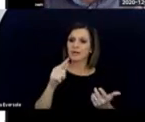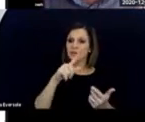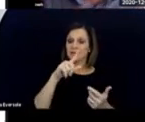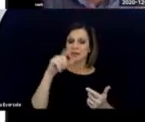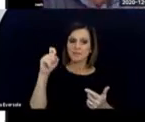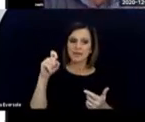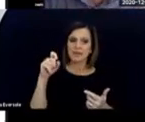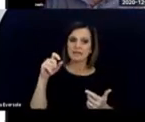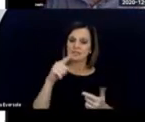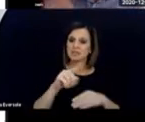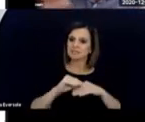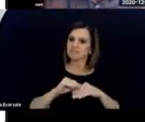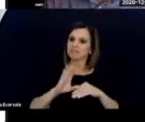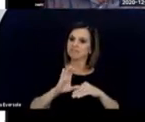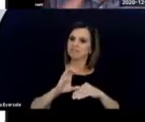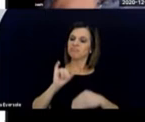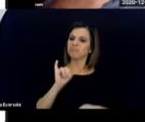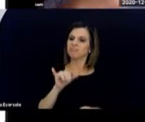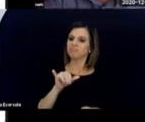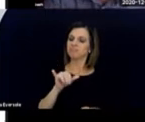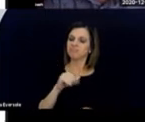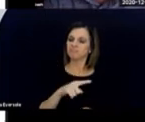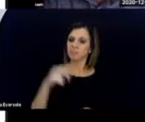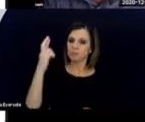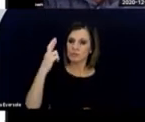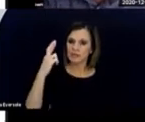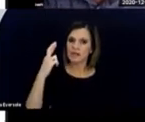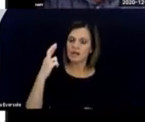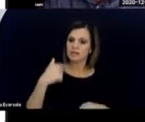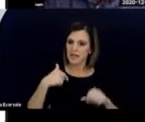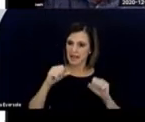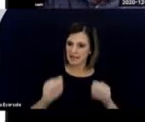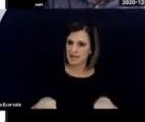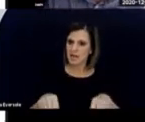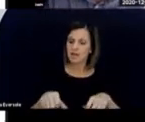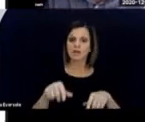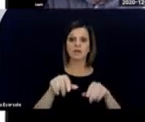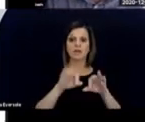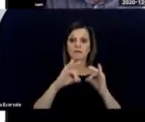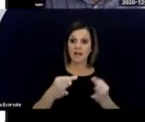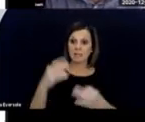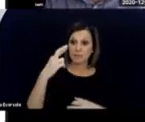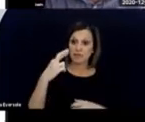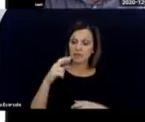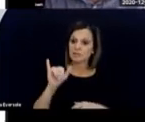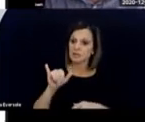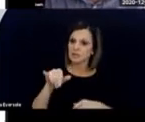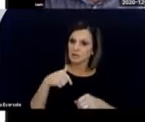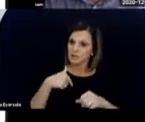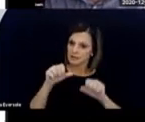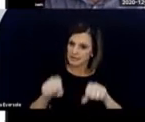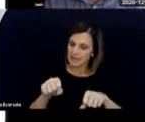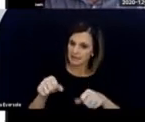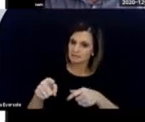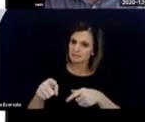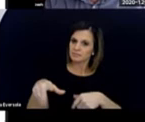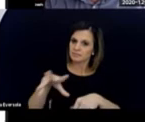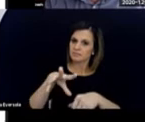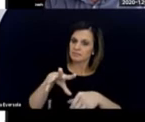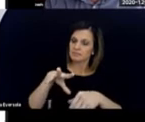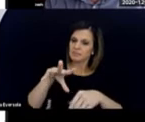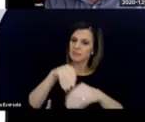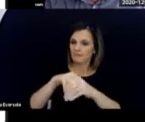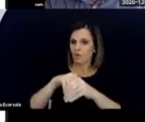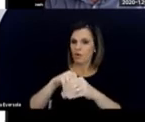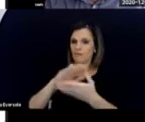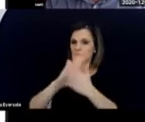on into realizing and the family realizing that she could be engaged in these things. And I've